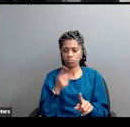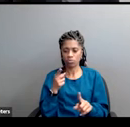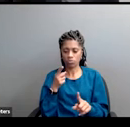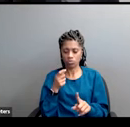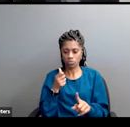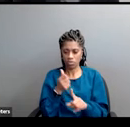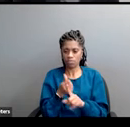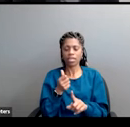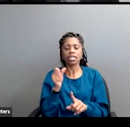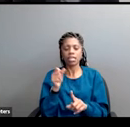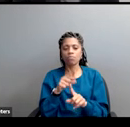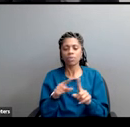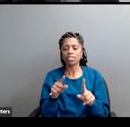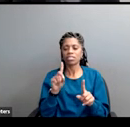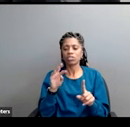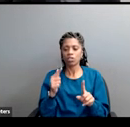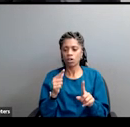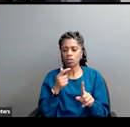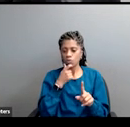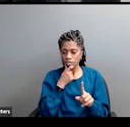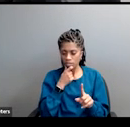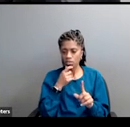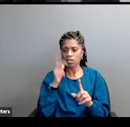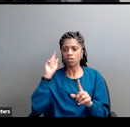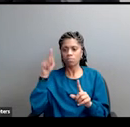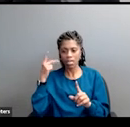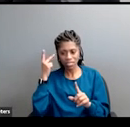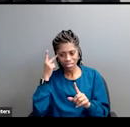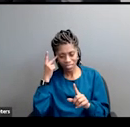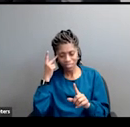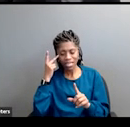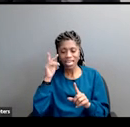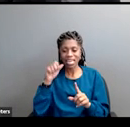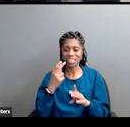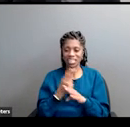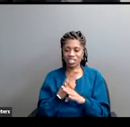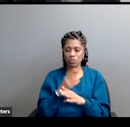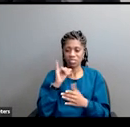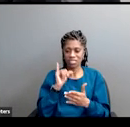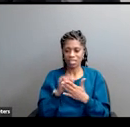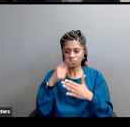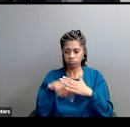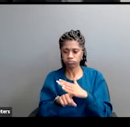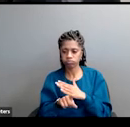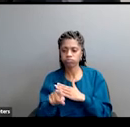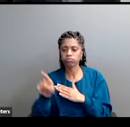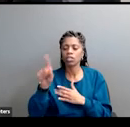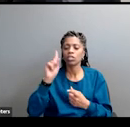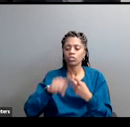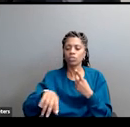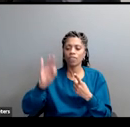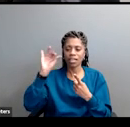promoting racial fear as a route to power. So if you really want to end mass incarceration,